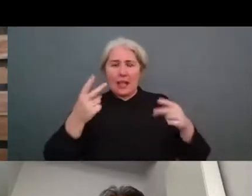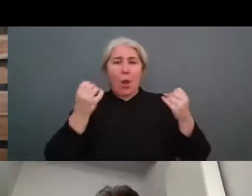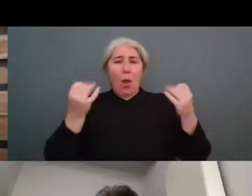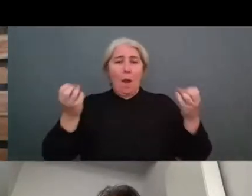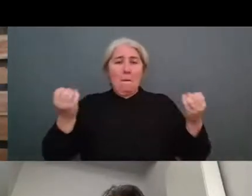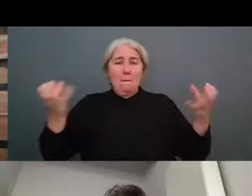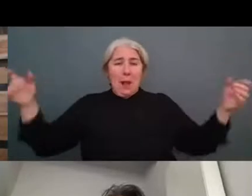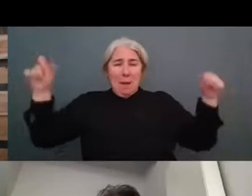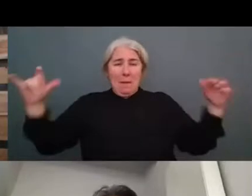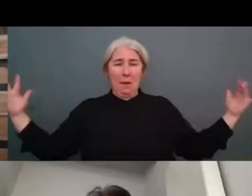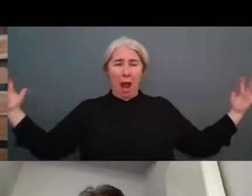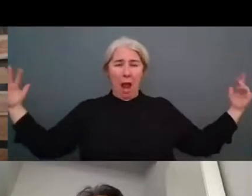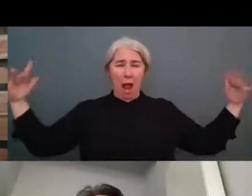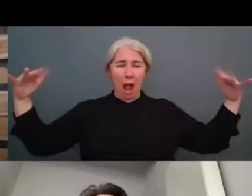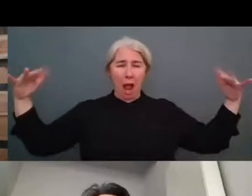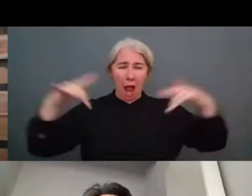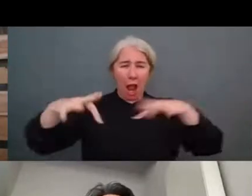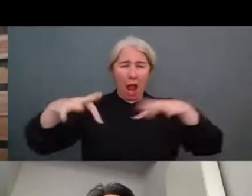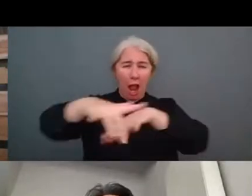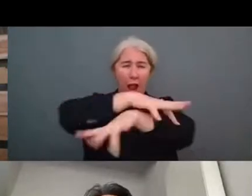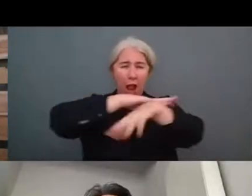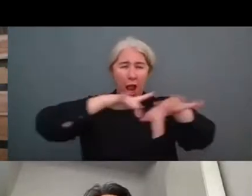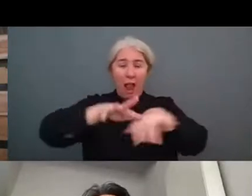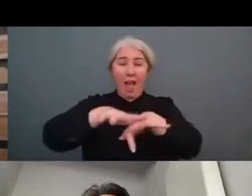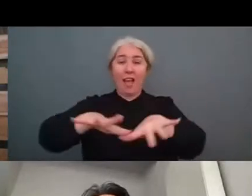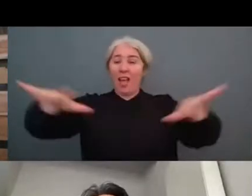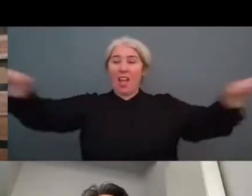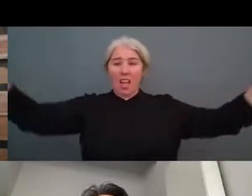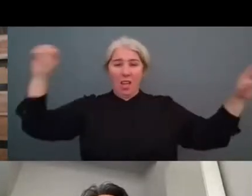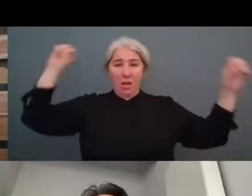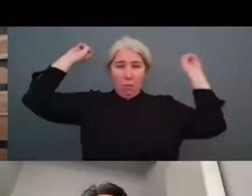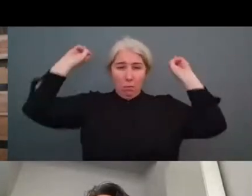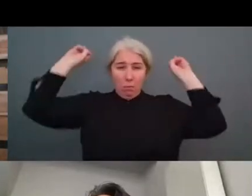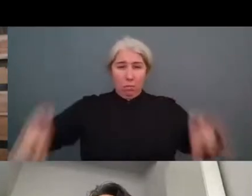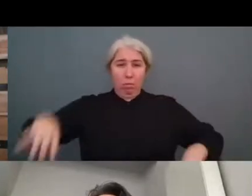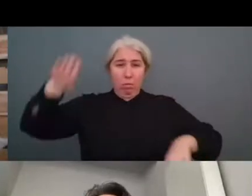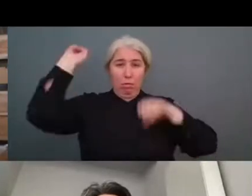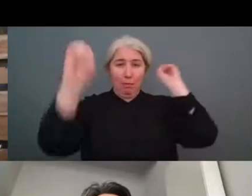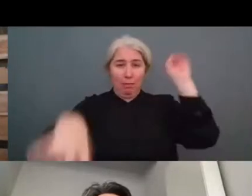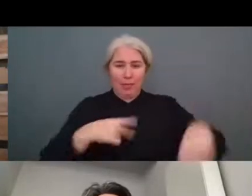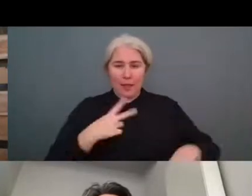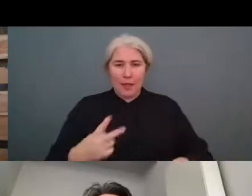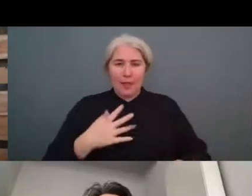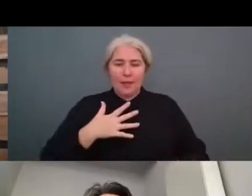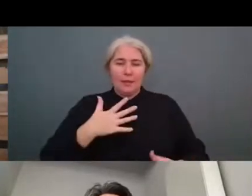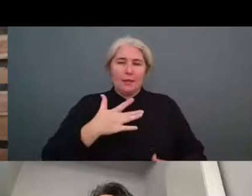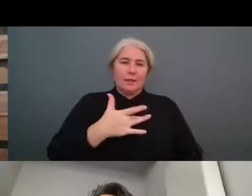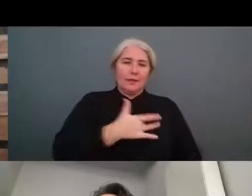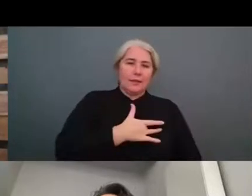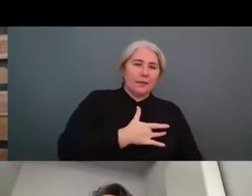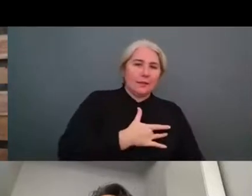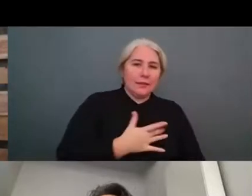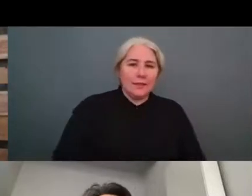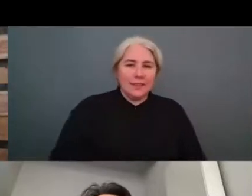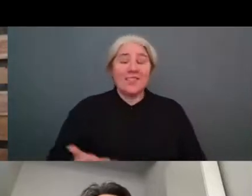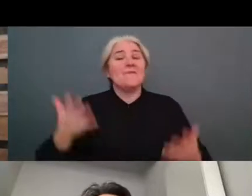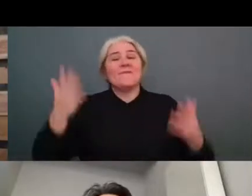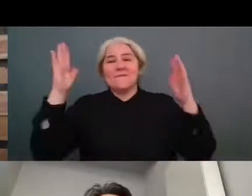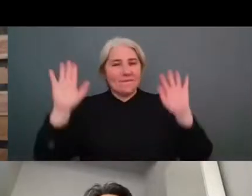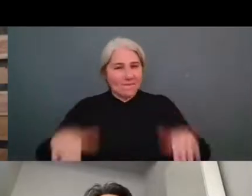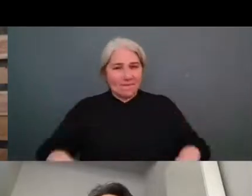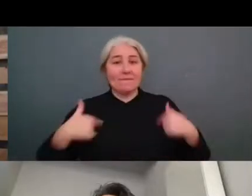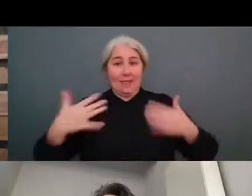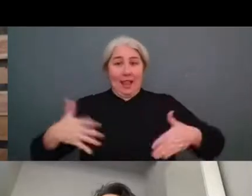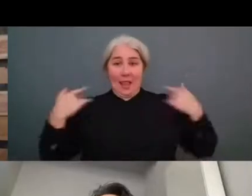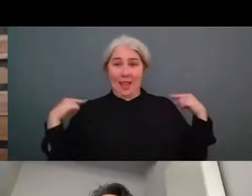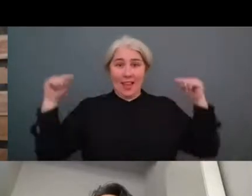this this should probably suffice for for first round of introduction i'm really glad to be part of this panel and to also get to meet